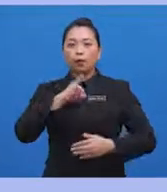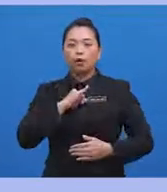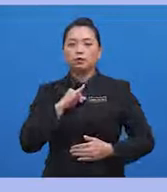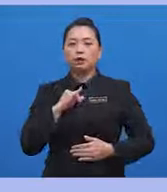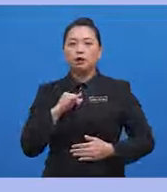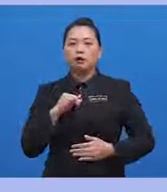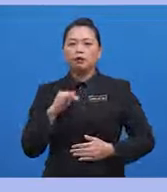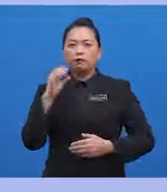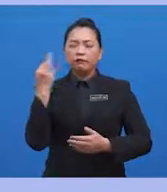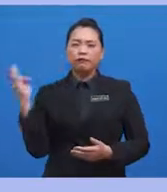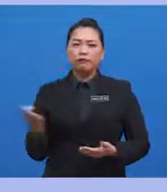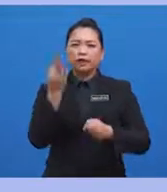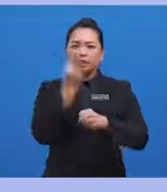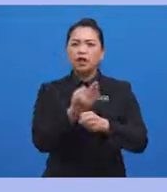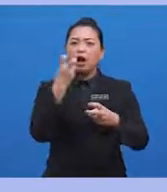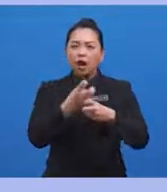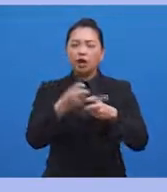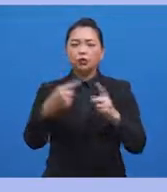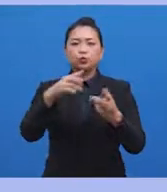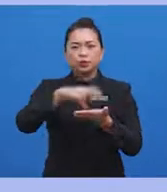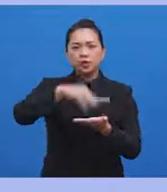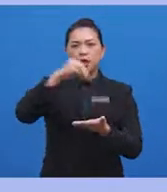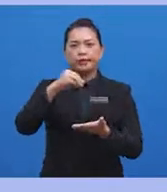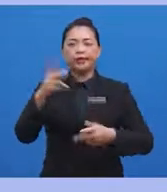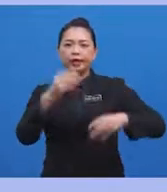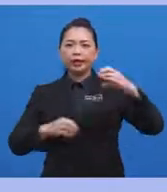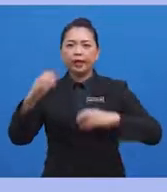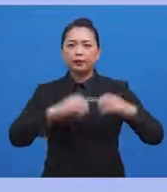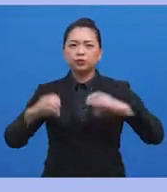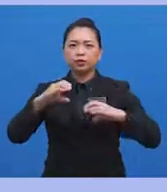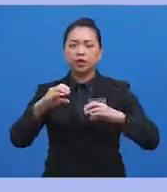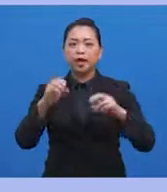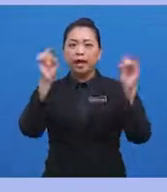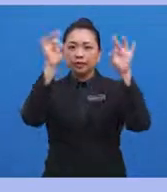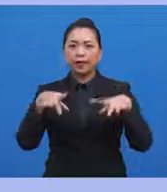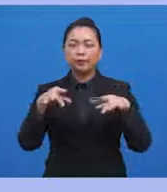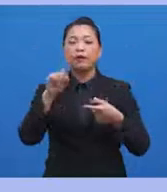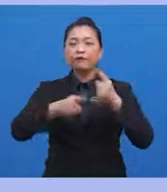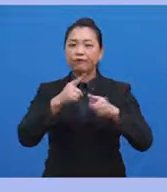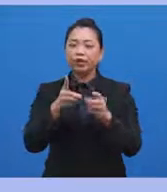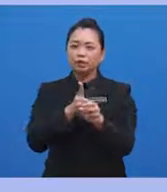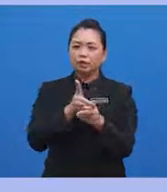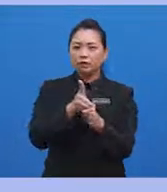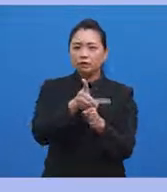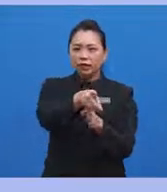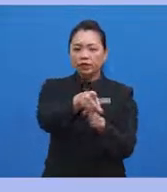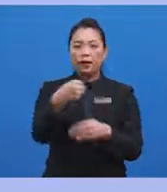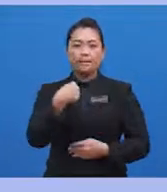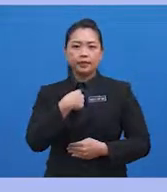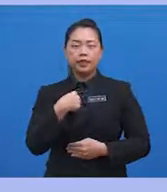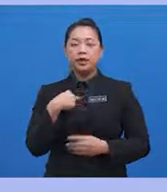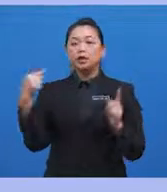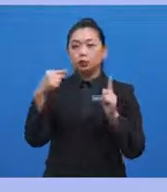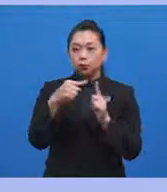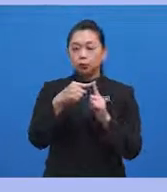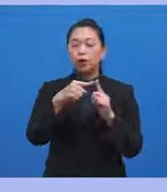it hard to stay awake to study for an organic chemistry exam, a friend directed me to some stimulants that were